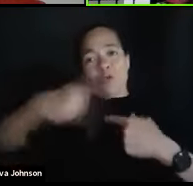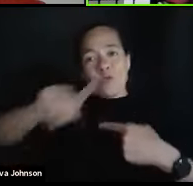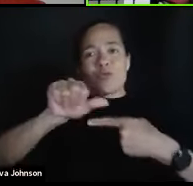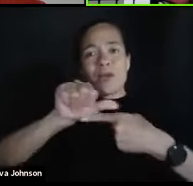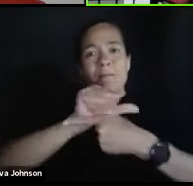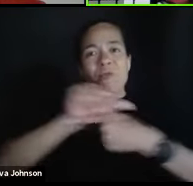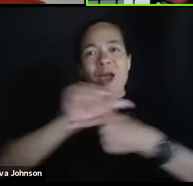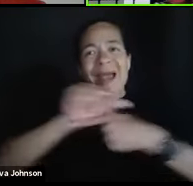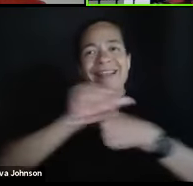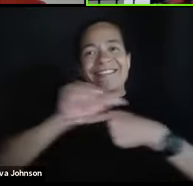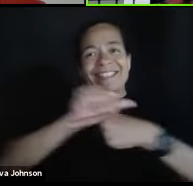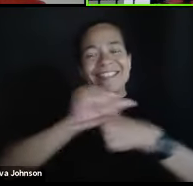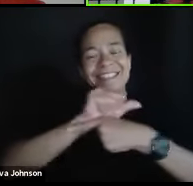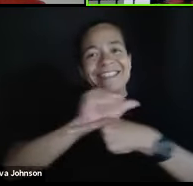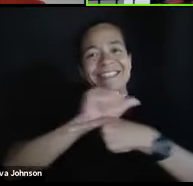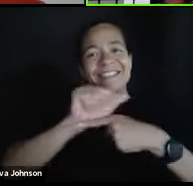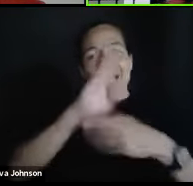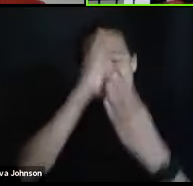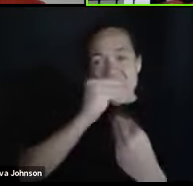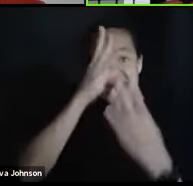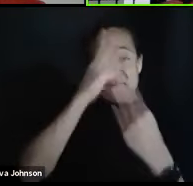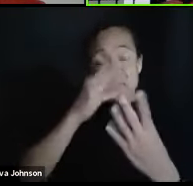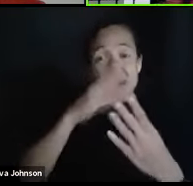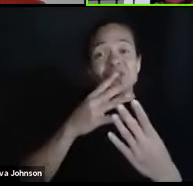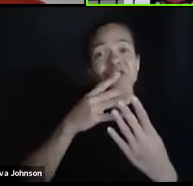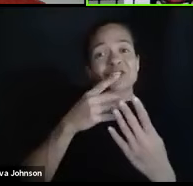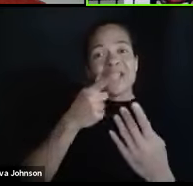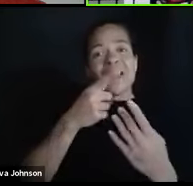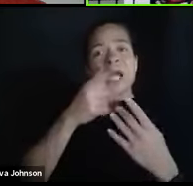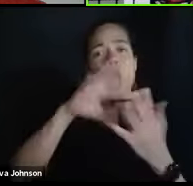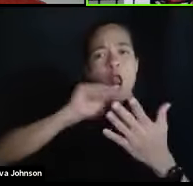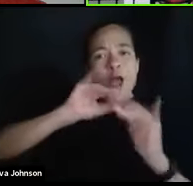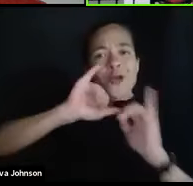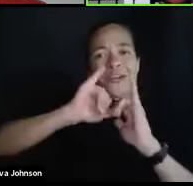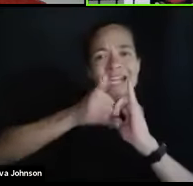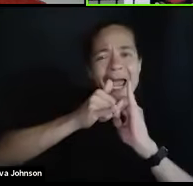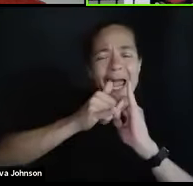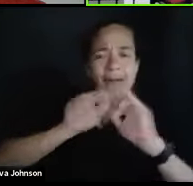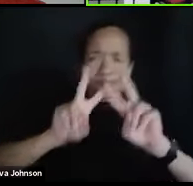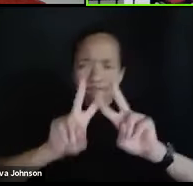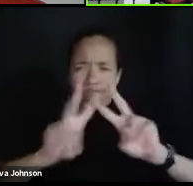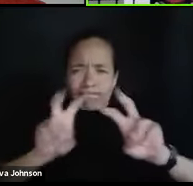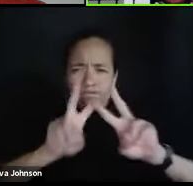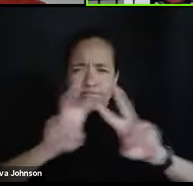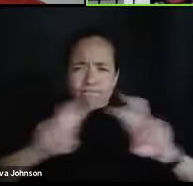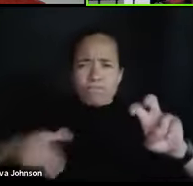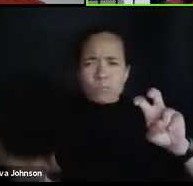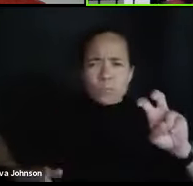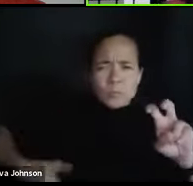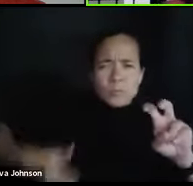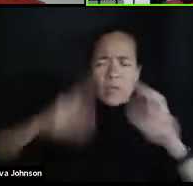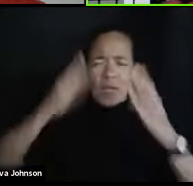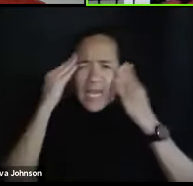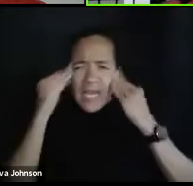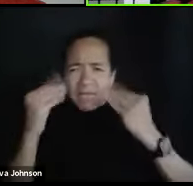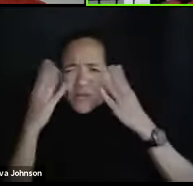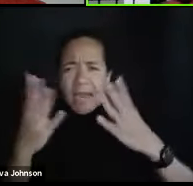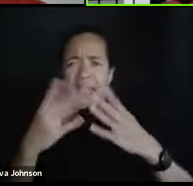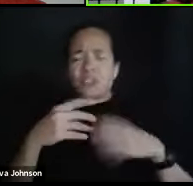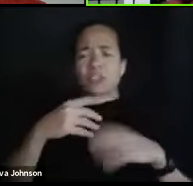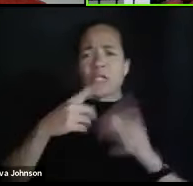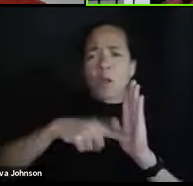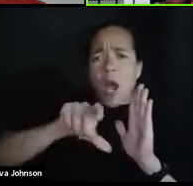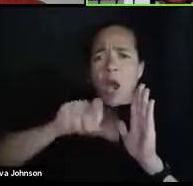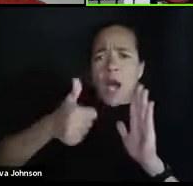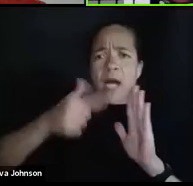in our classes is learning how to infer information. What else is needed? What are the